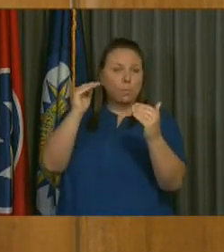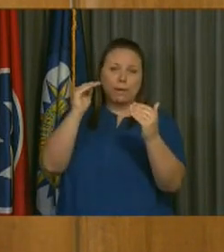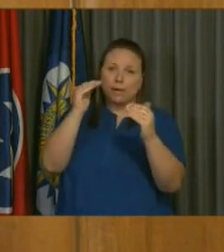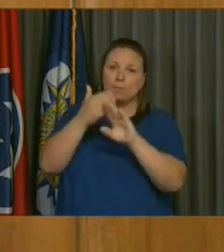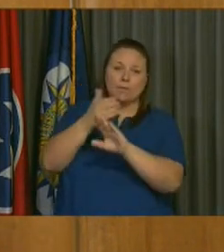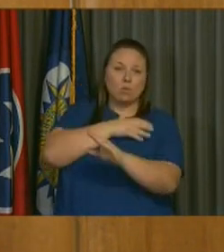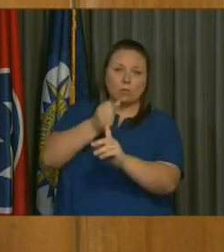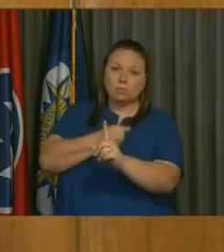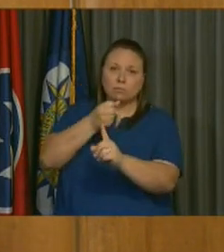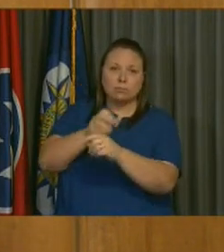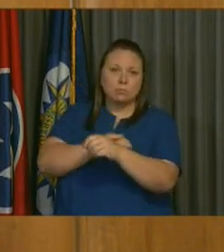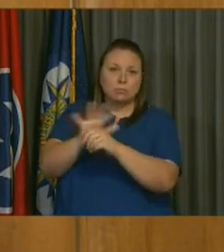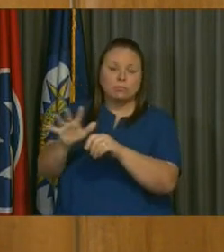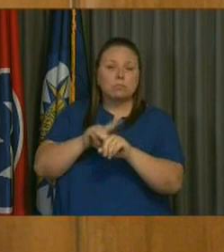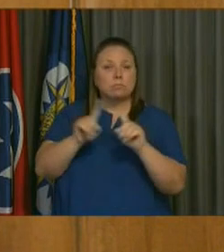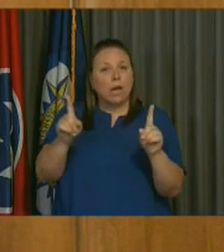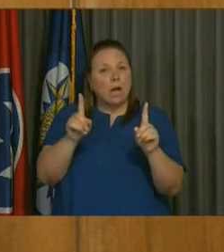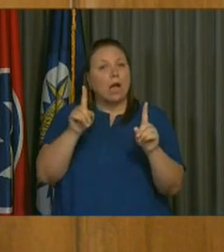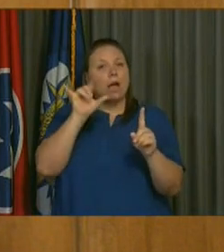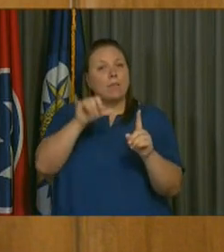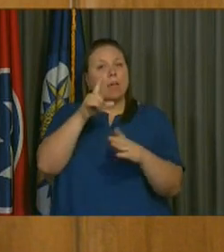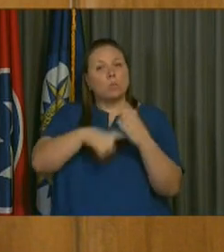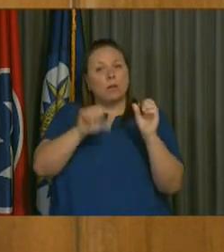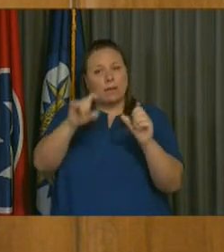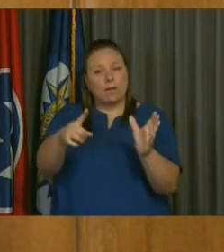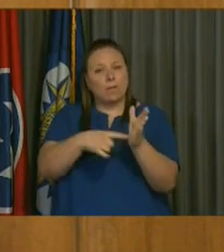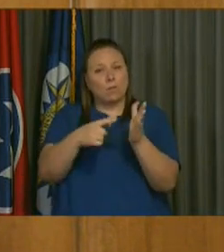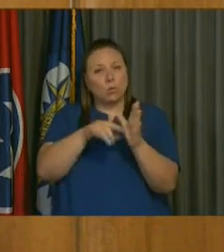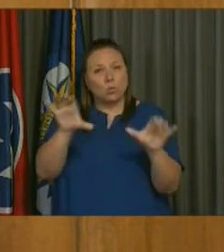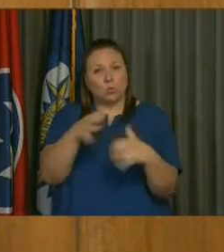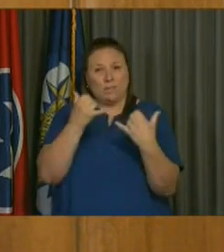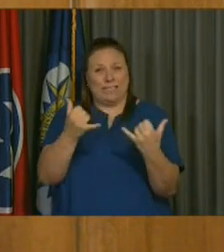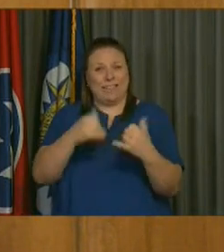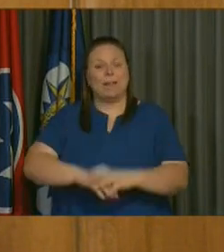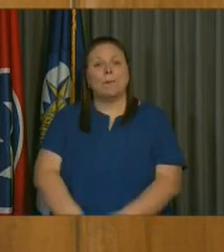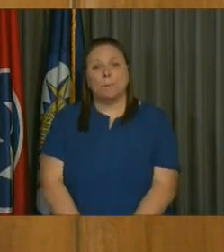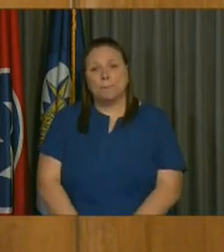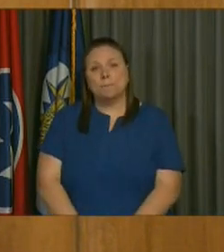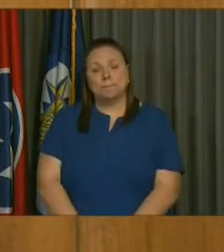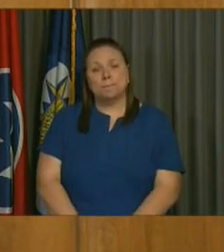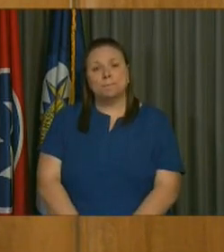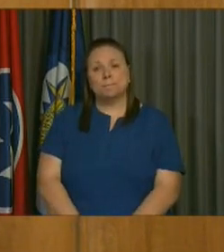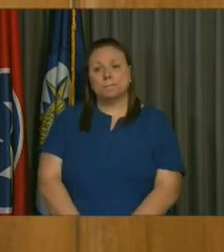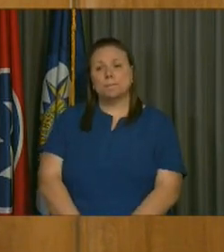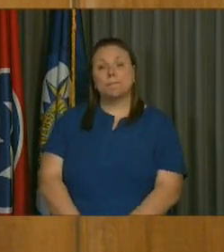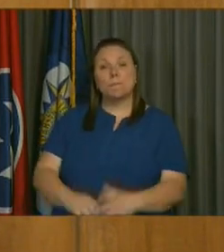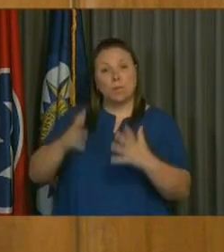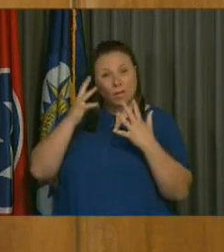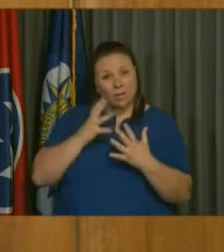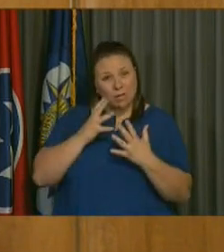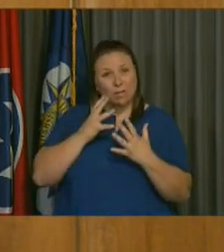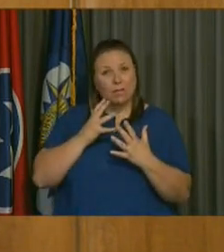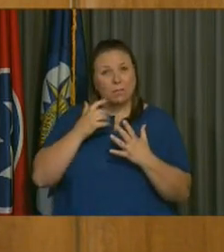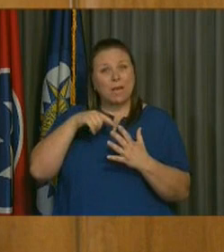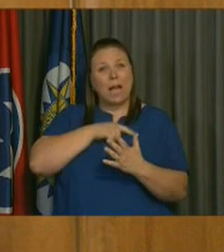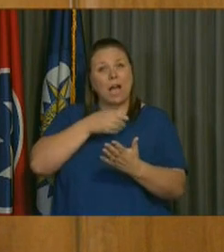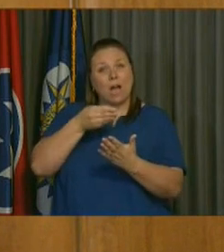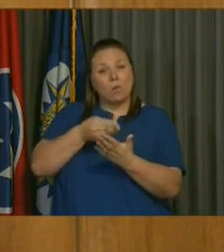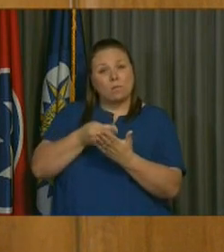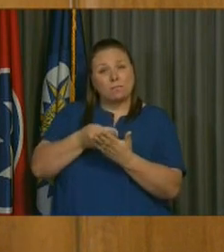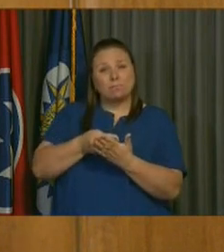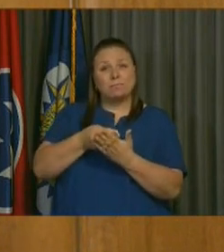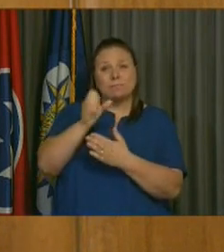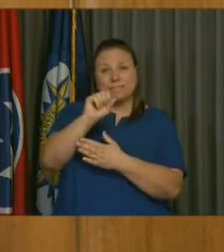COVID crisis, but quite frankly, it's the one that we can afford to do now. Regrettably, a large portion of our sales tax